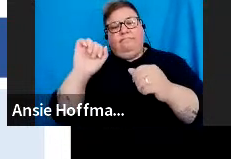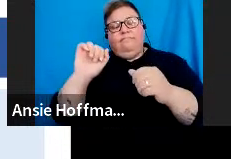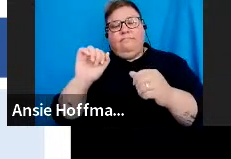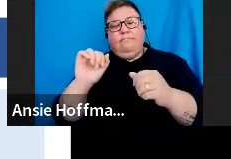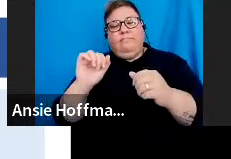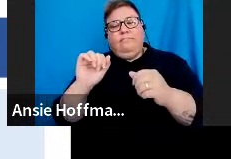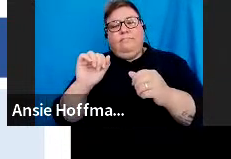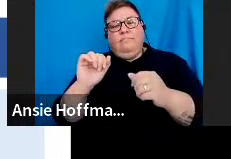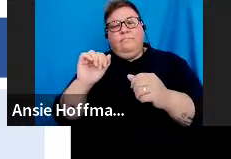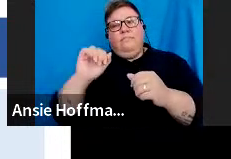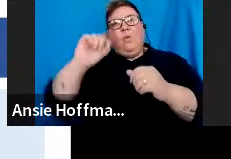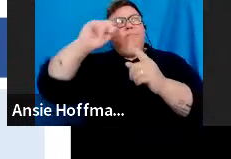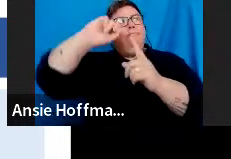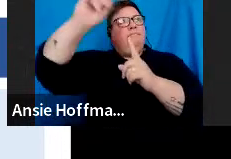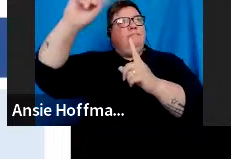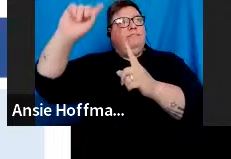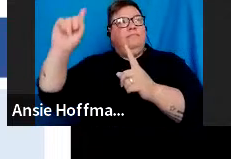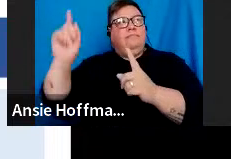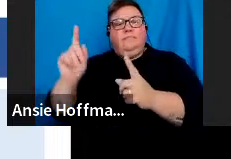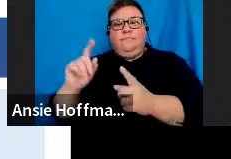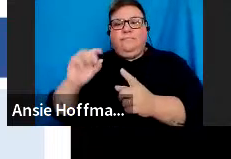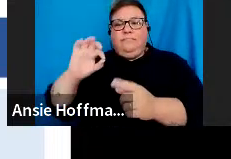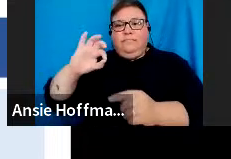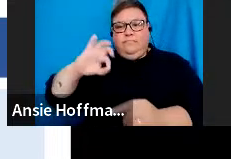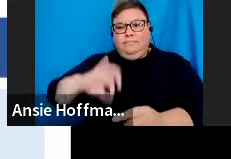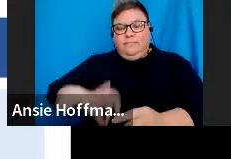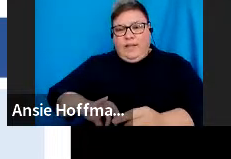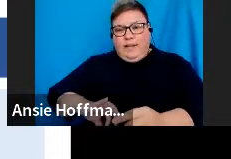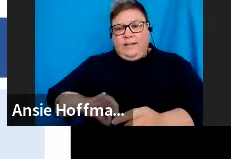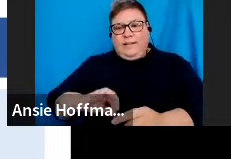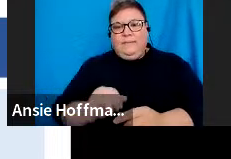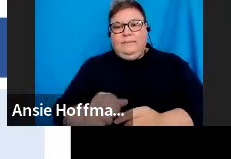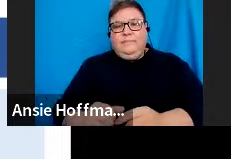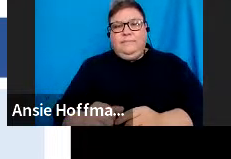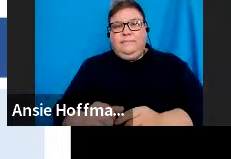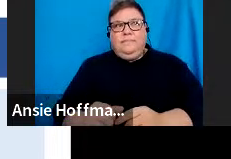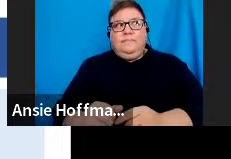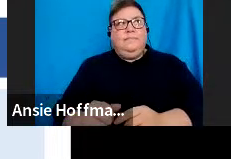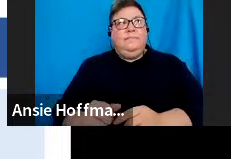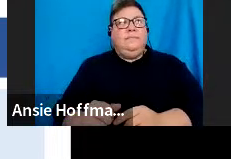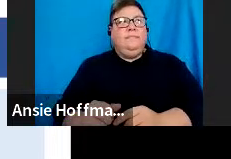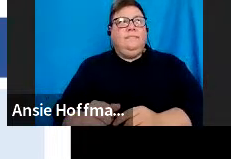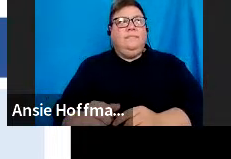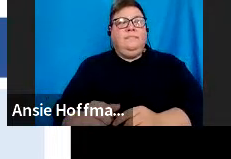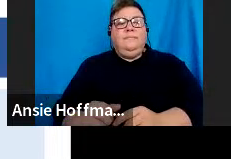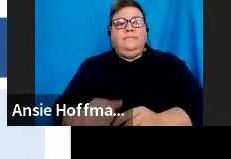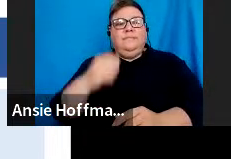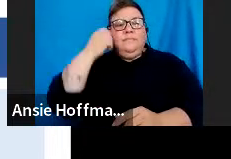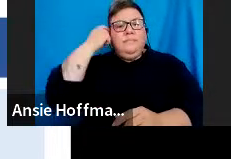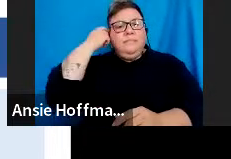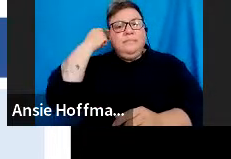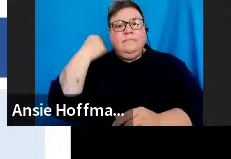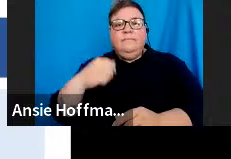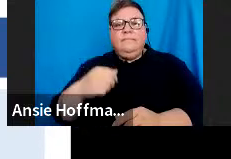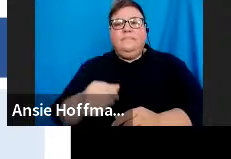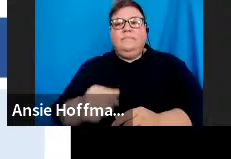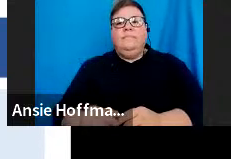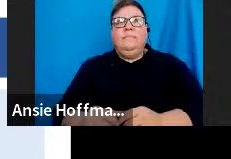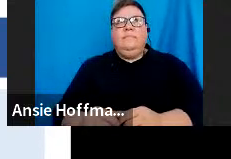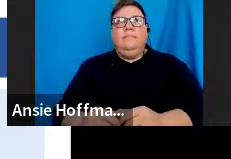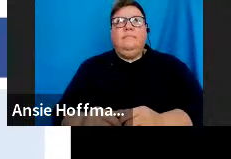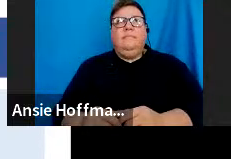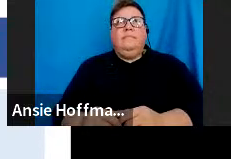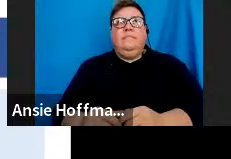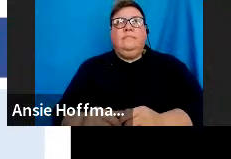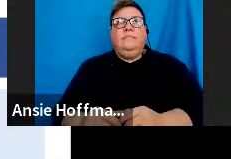fund or a retirement annuity fund on a tax neutral basis using form A and D. The